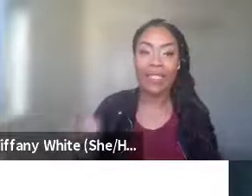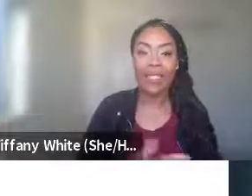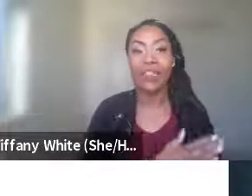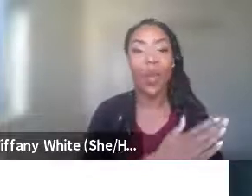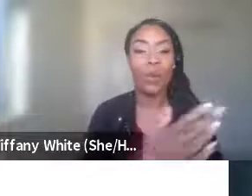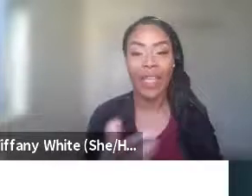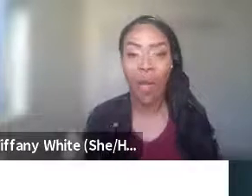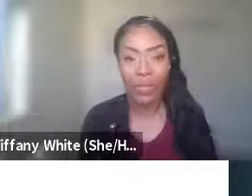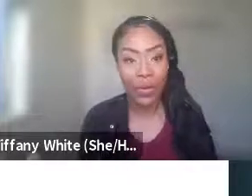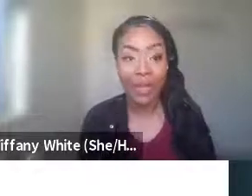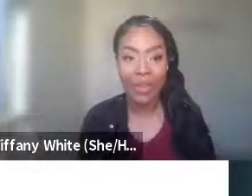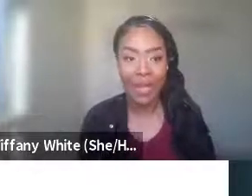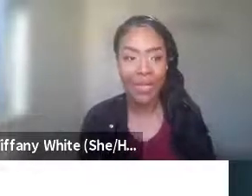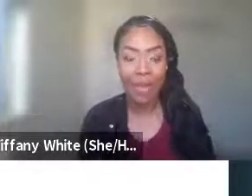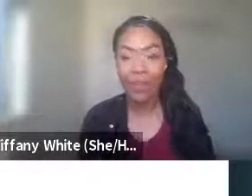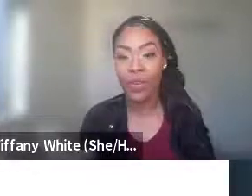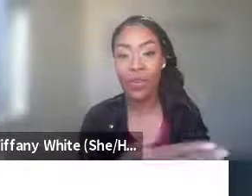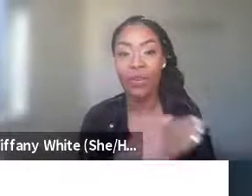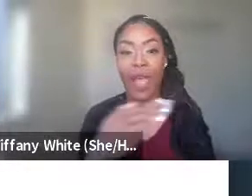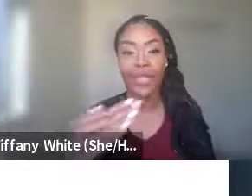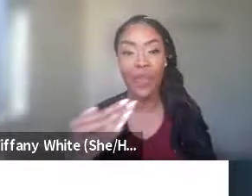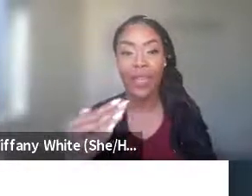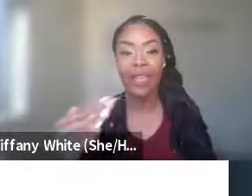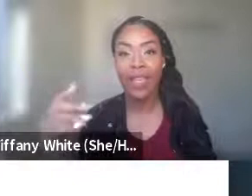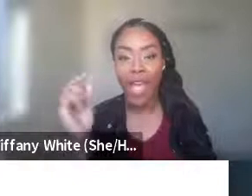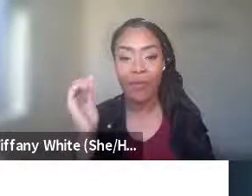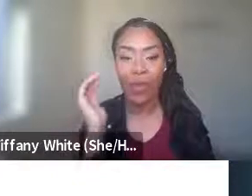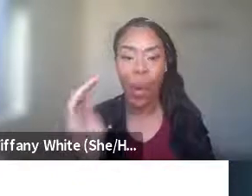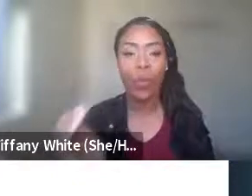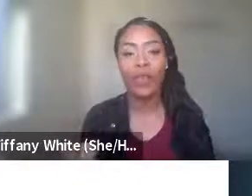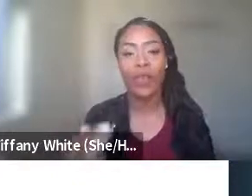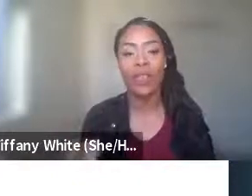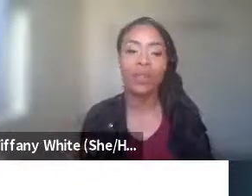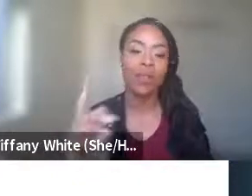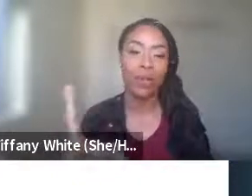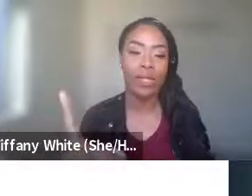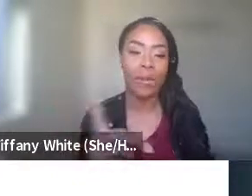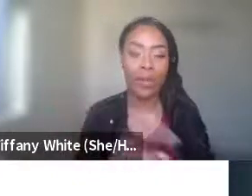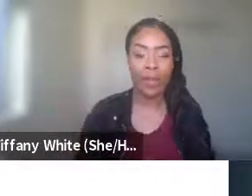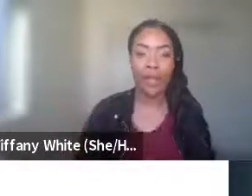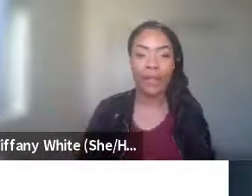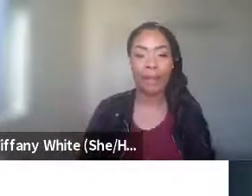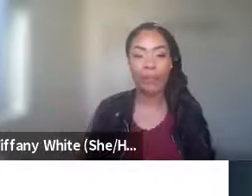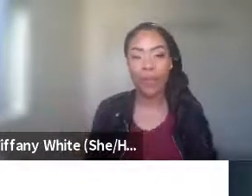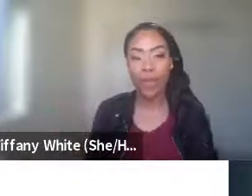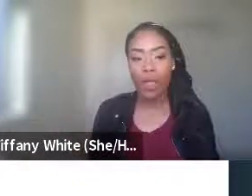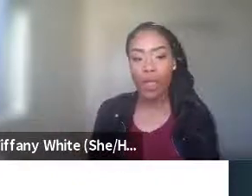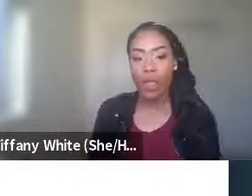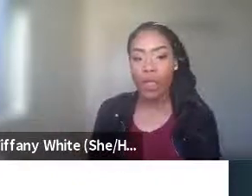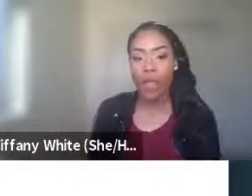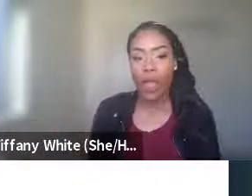times as they don't take opportunities to mess up, you know, they arise from it. Everyone only focuses on the one time that they mess up.